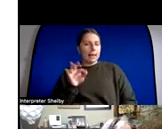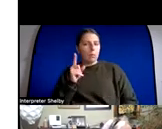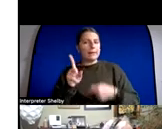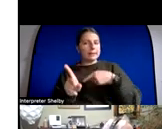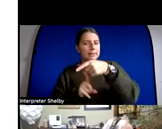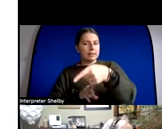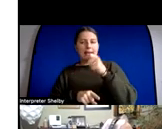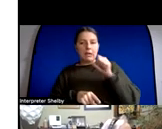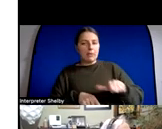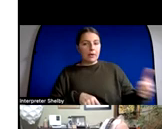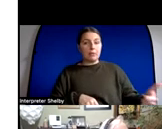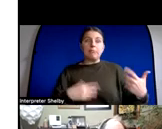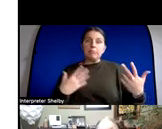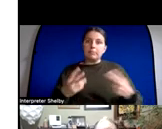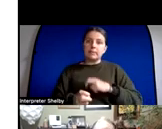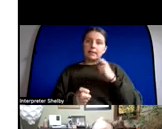question to ask